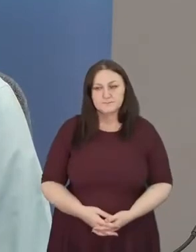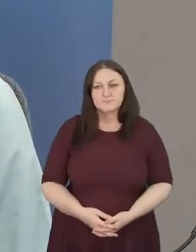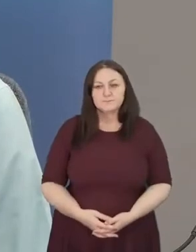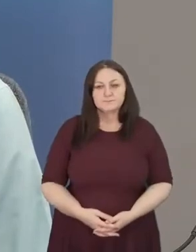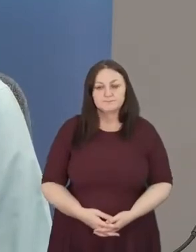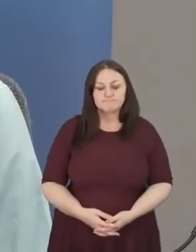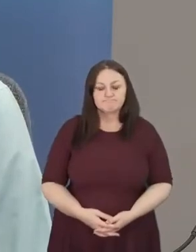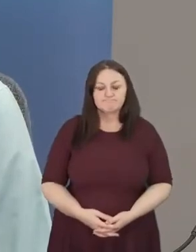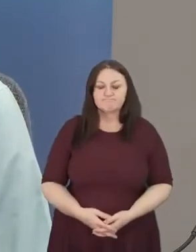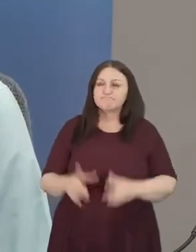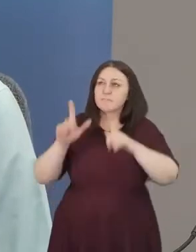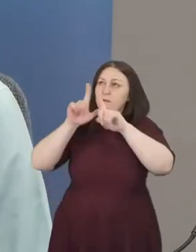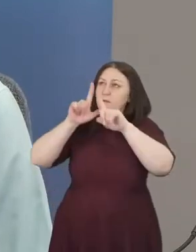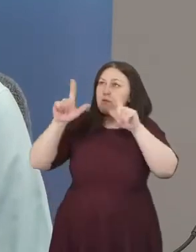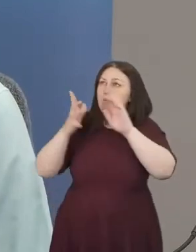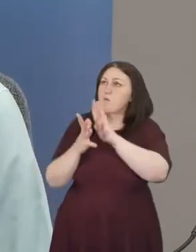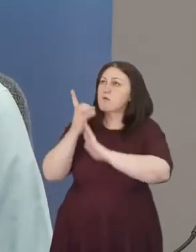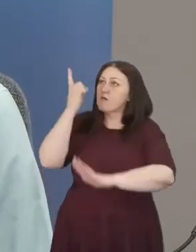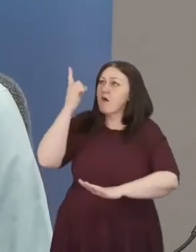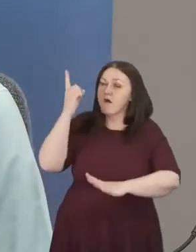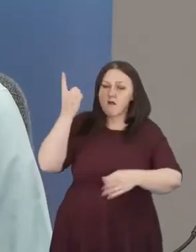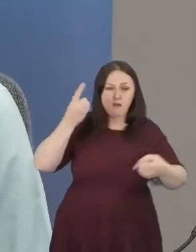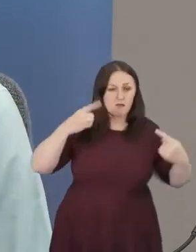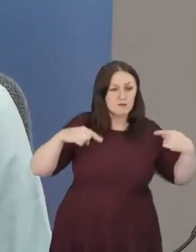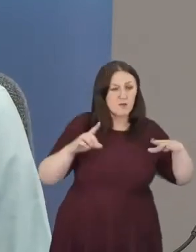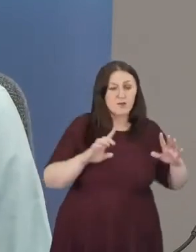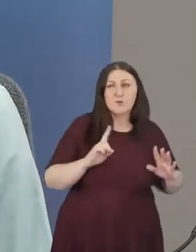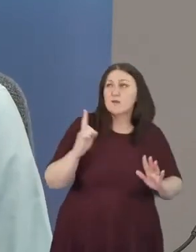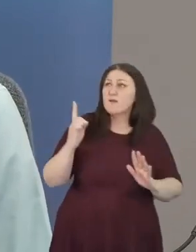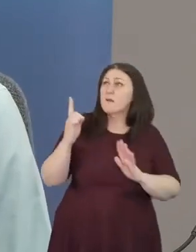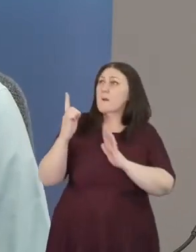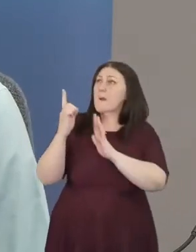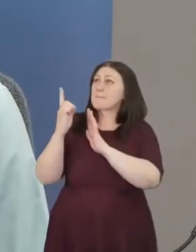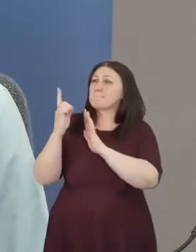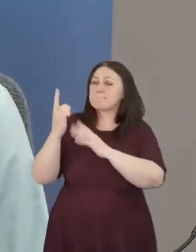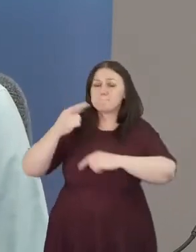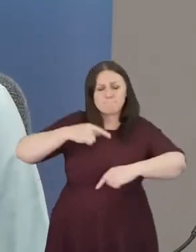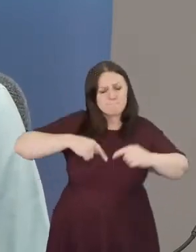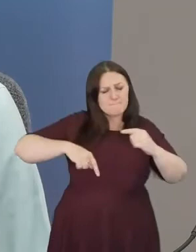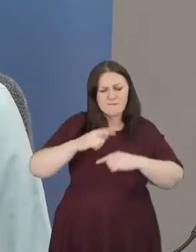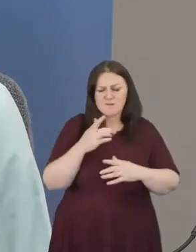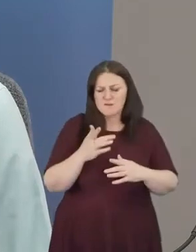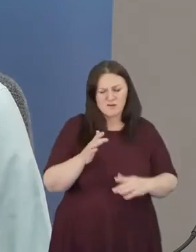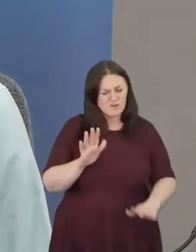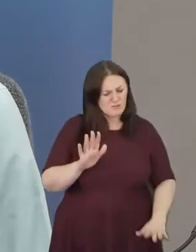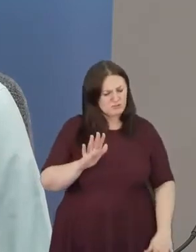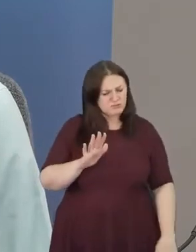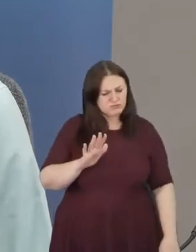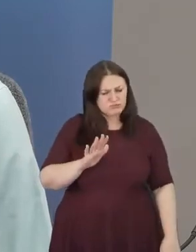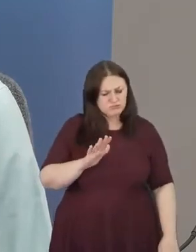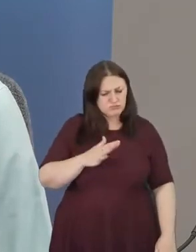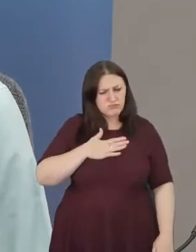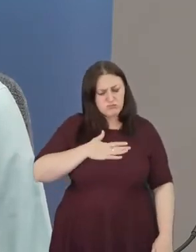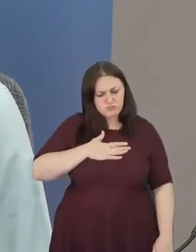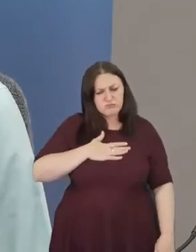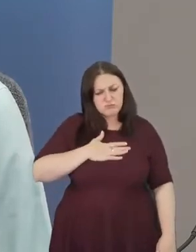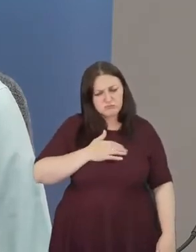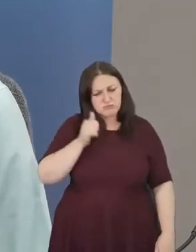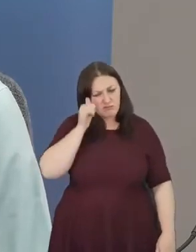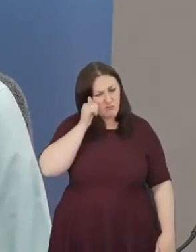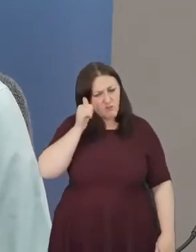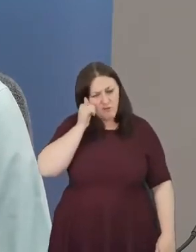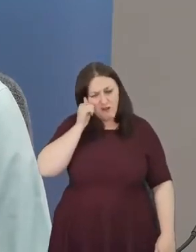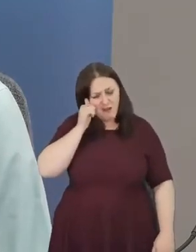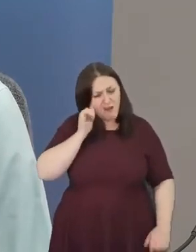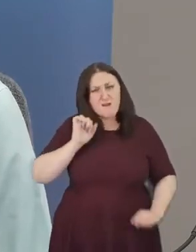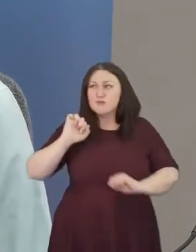Lord God, we come to you deeply aware of the crisis that your